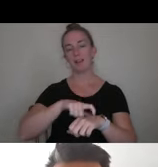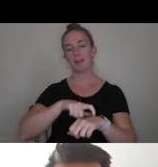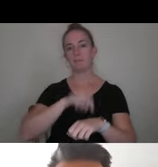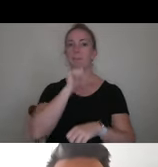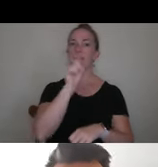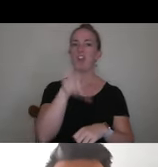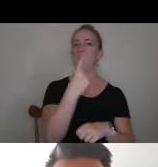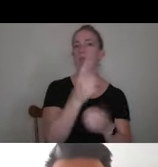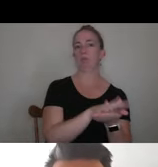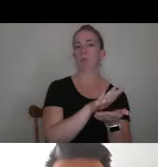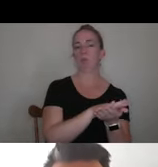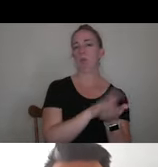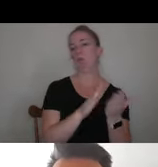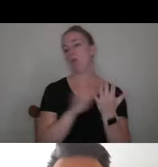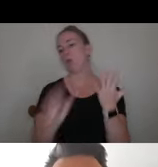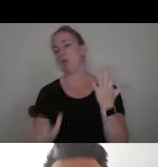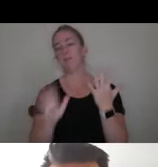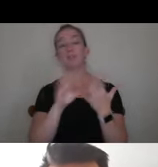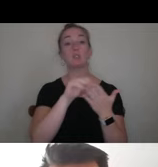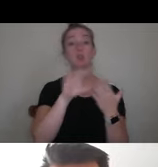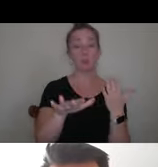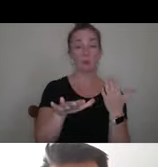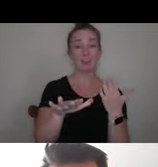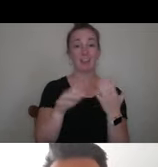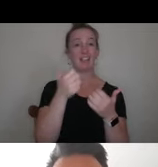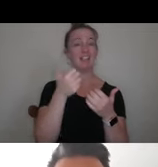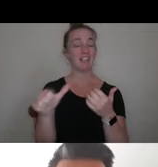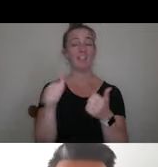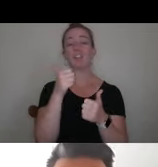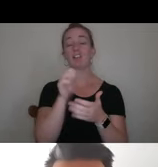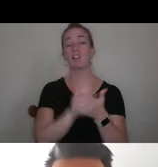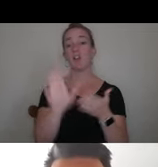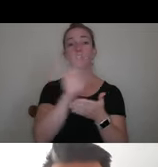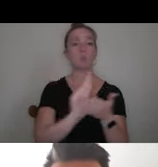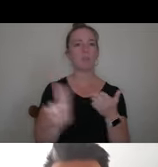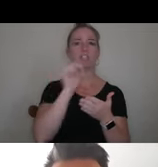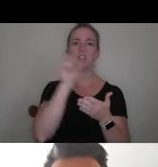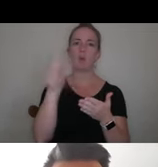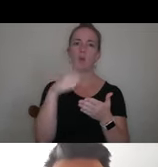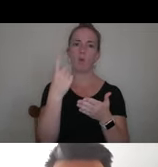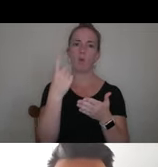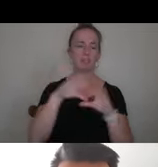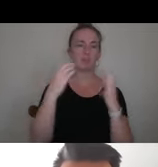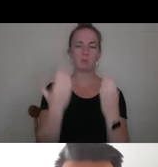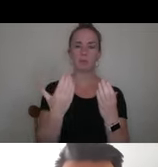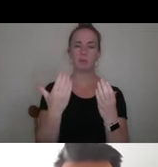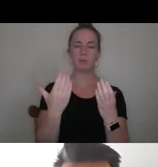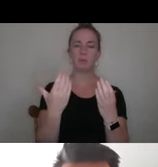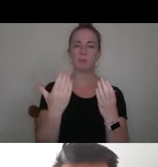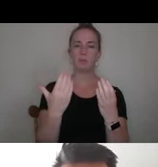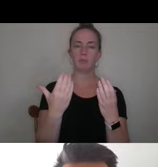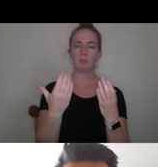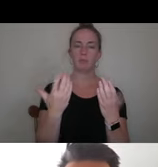an academic. There's a lot more to being a student at any college or university than just spending time in the classroom and attending to your studies.